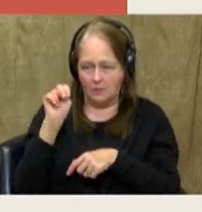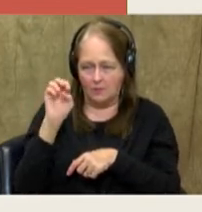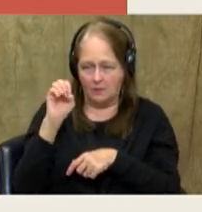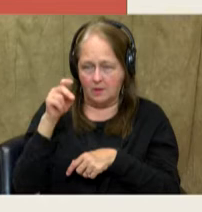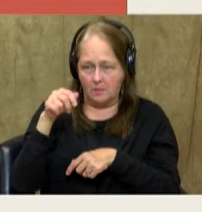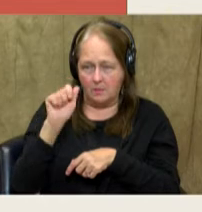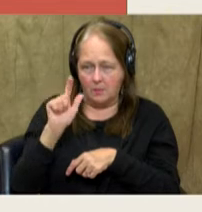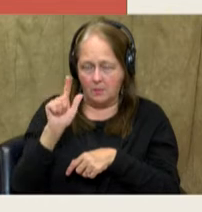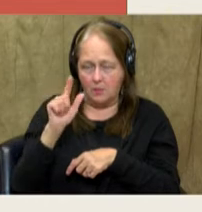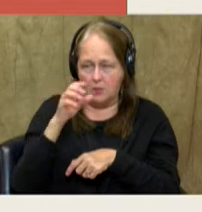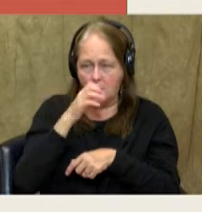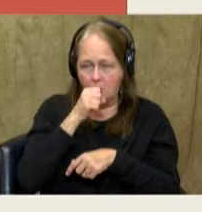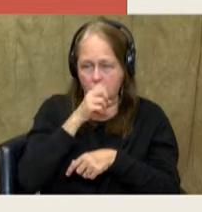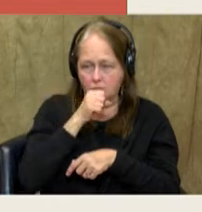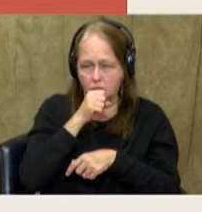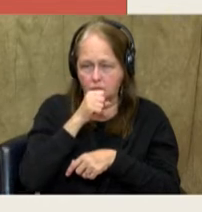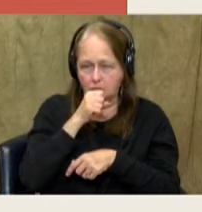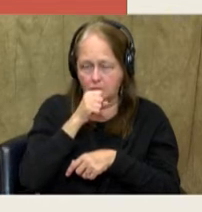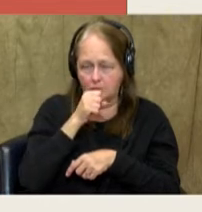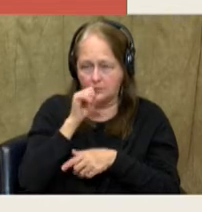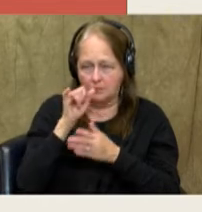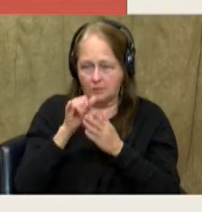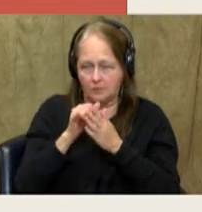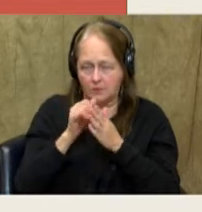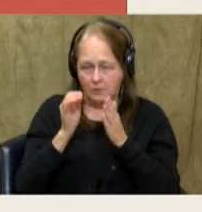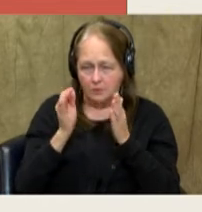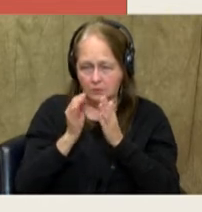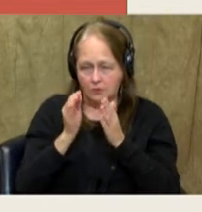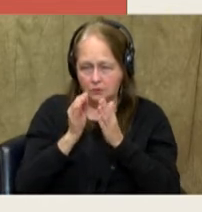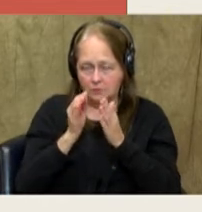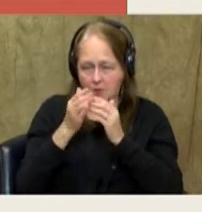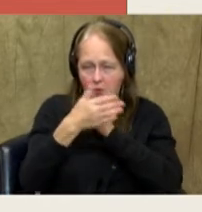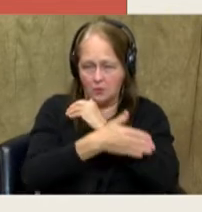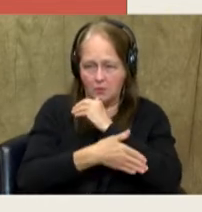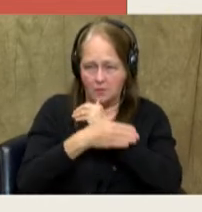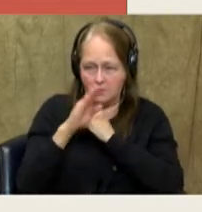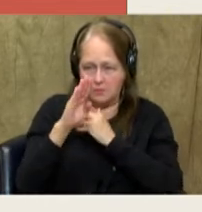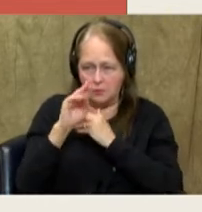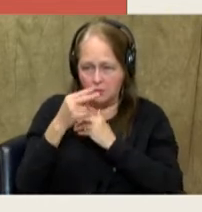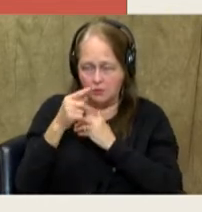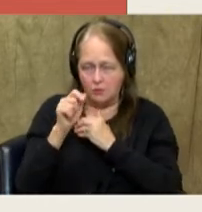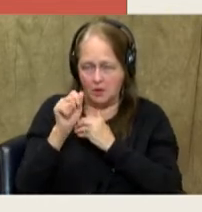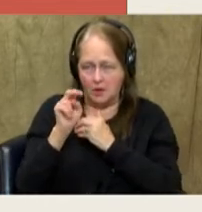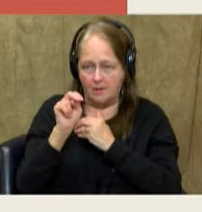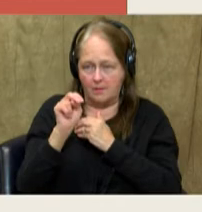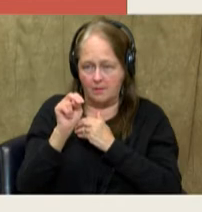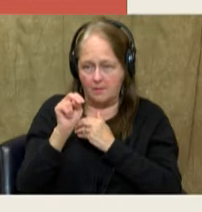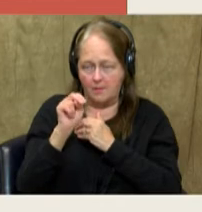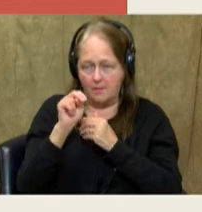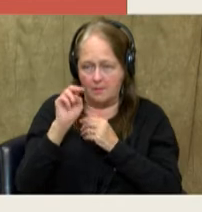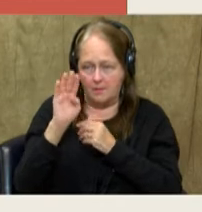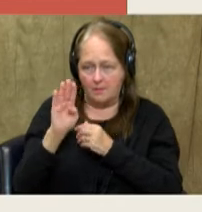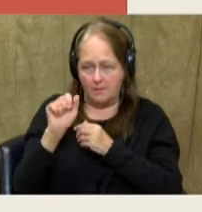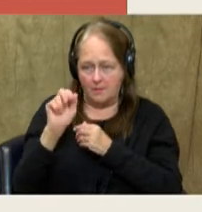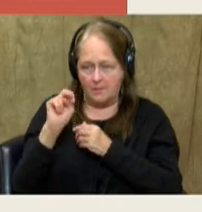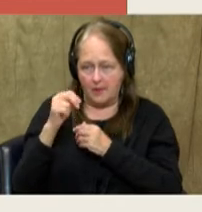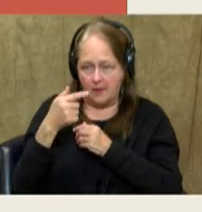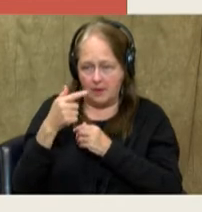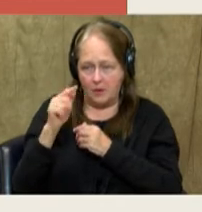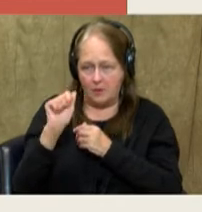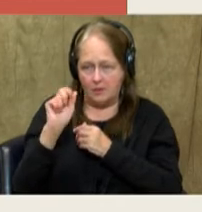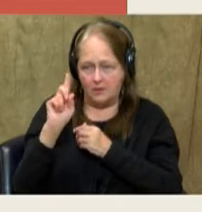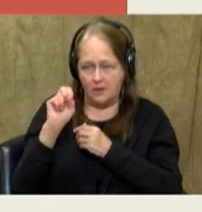Nepal in the orange, the smaller country in purple of Bhutan, and then Bangladesh.